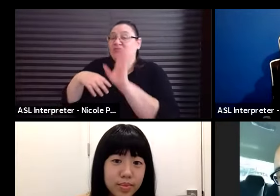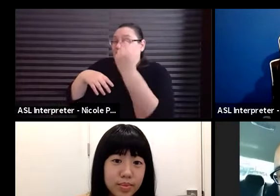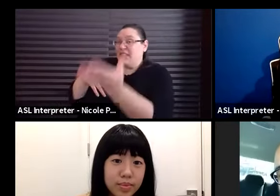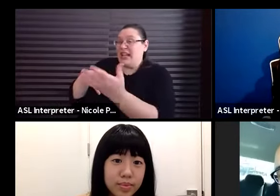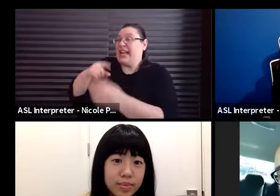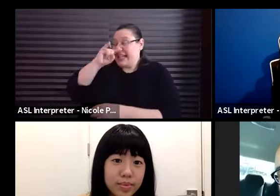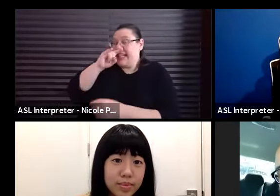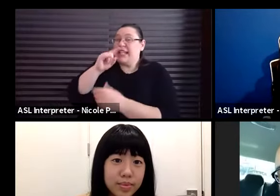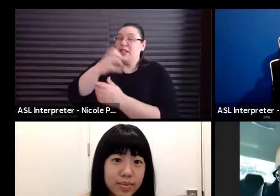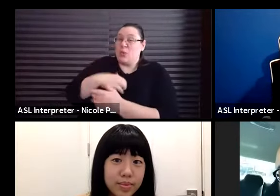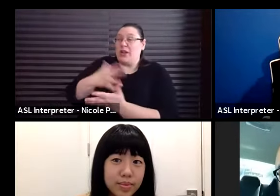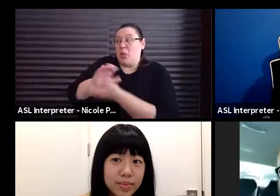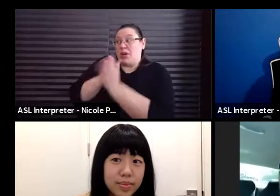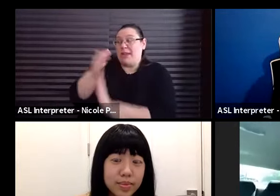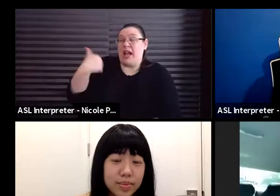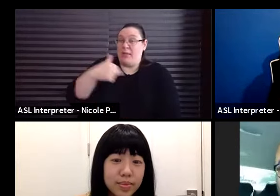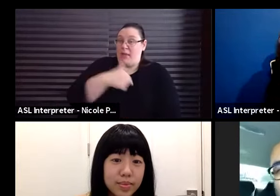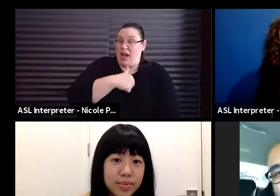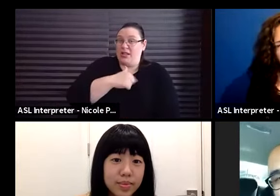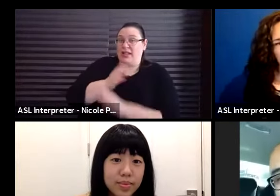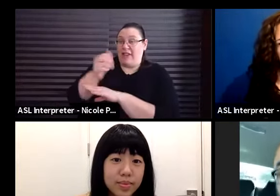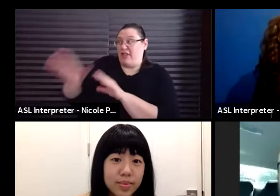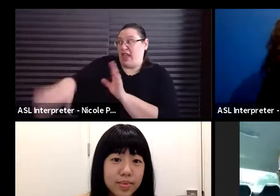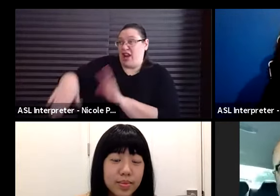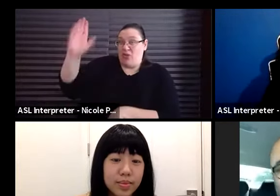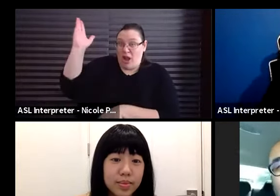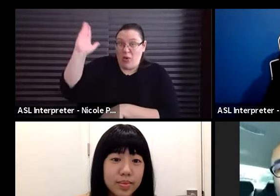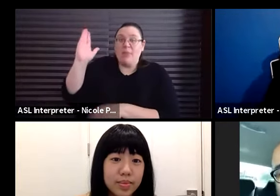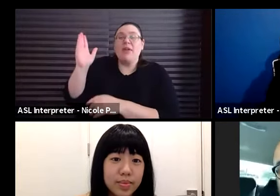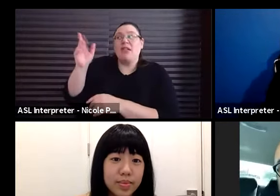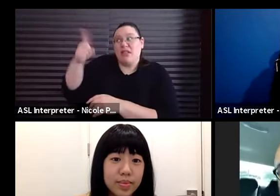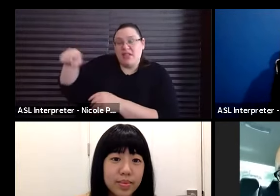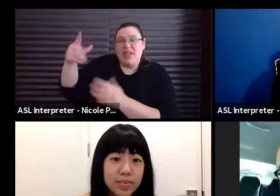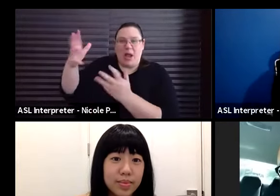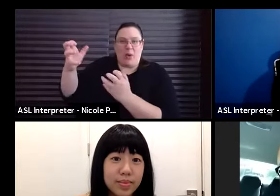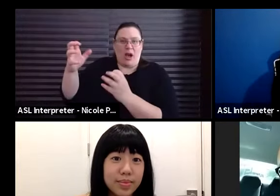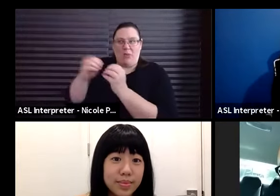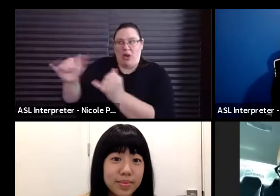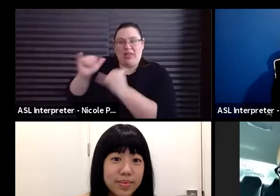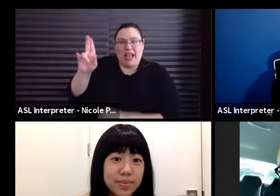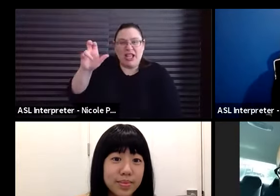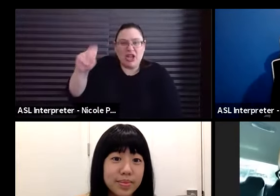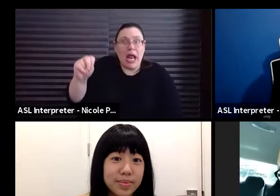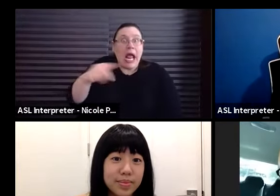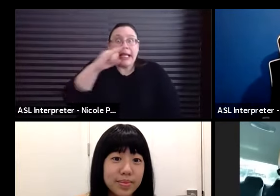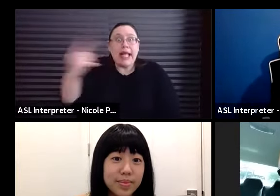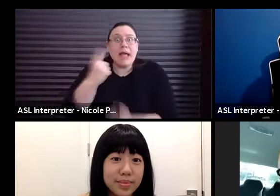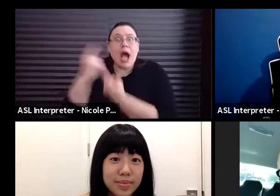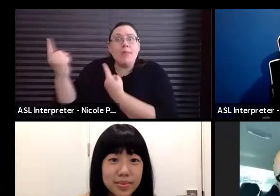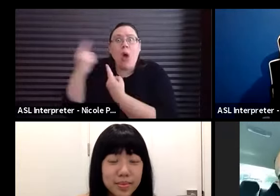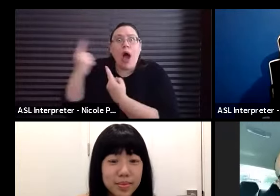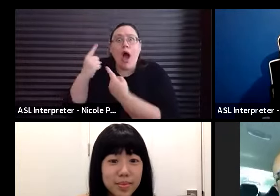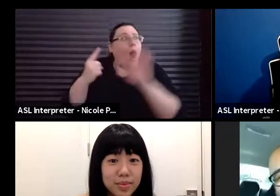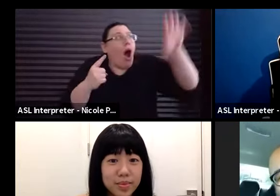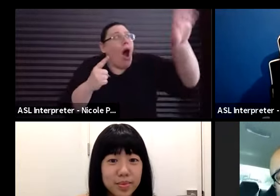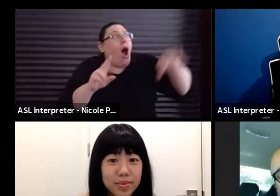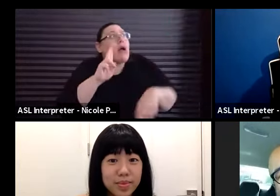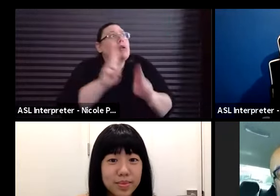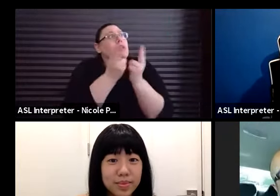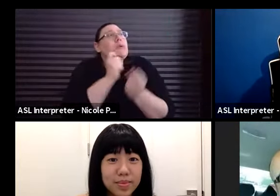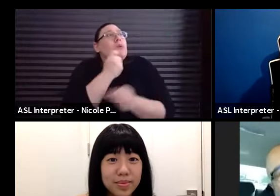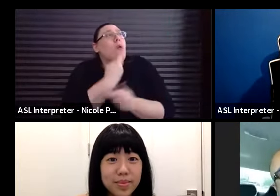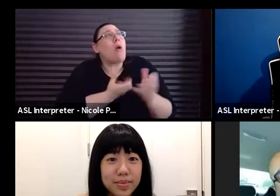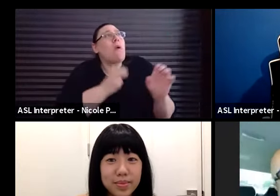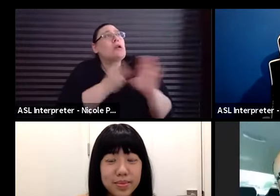us when they grow up. They want to, they want to be more like the union. A lot of kids come to us. go, Hey, the union's so cool. I wish we could